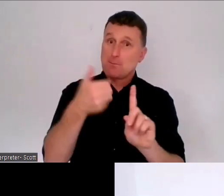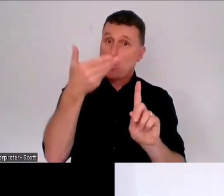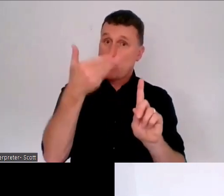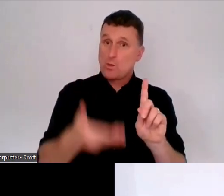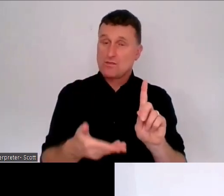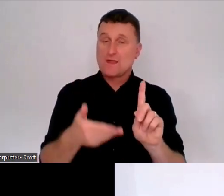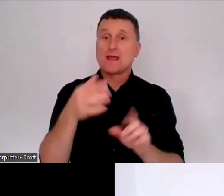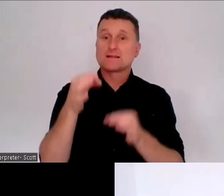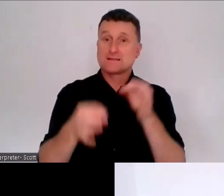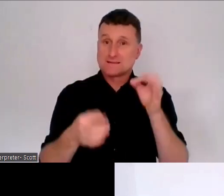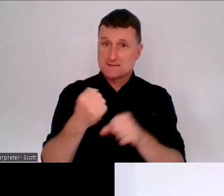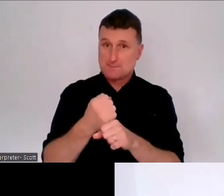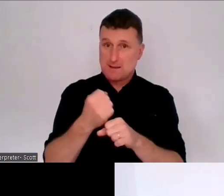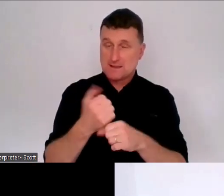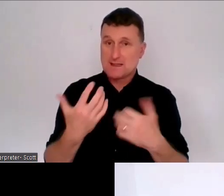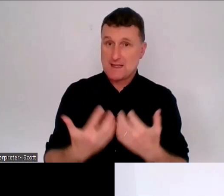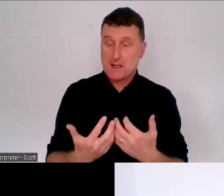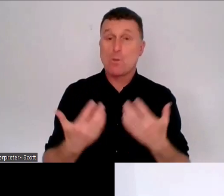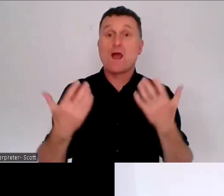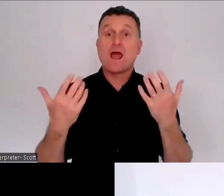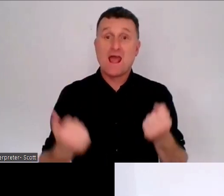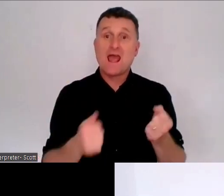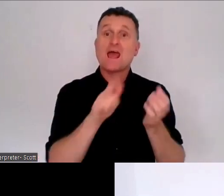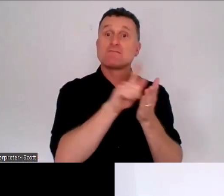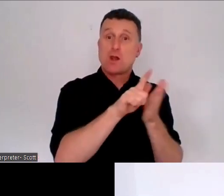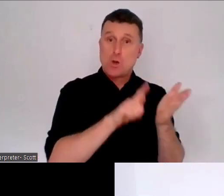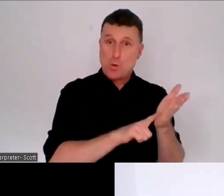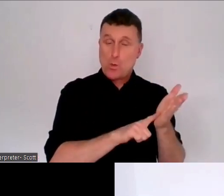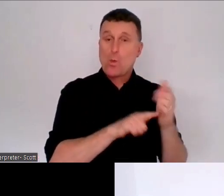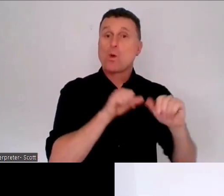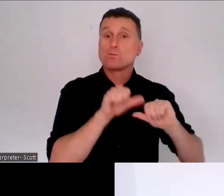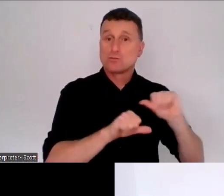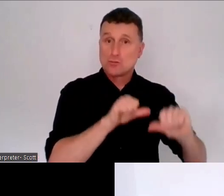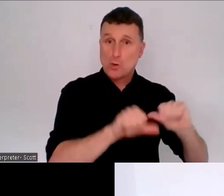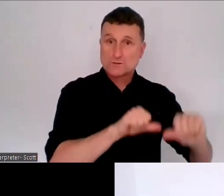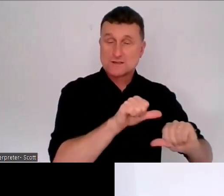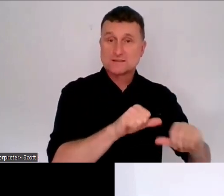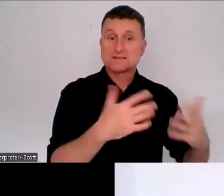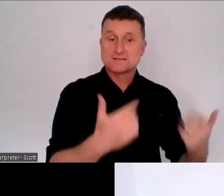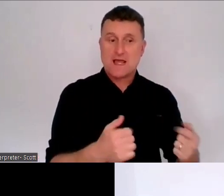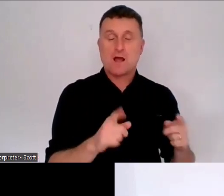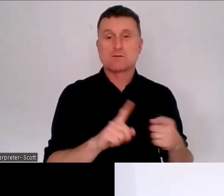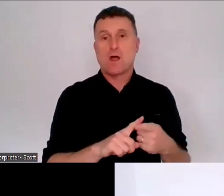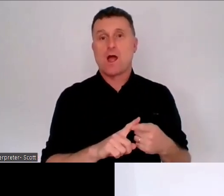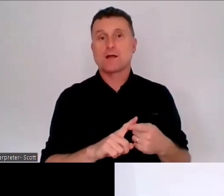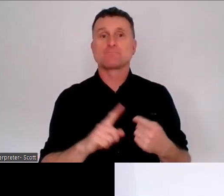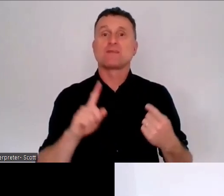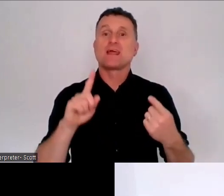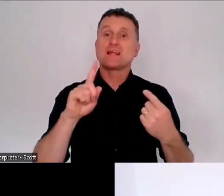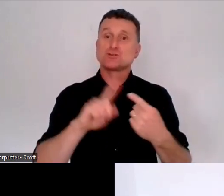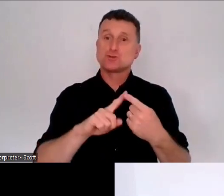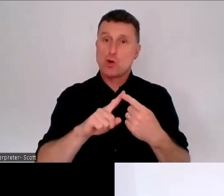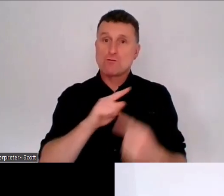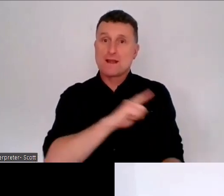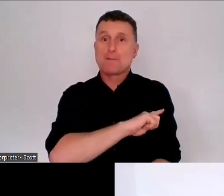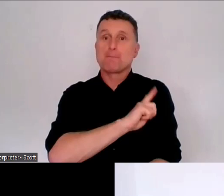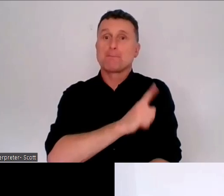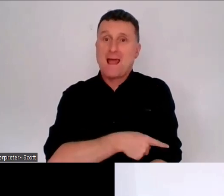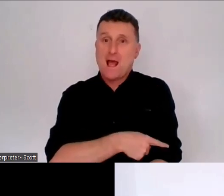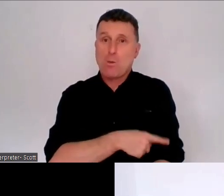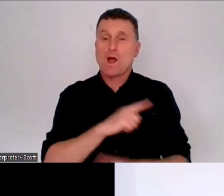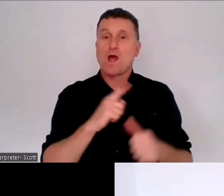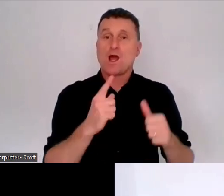those processes already exist under current law. Things like enduring powers of attorney and welfare guardianship